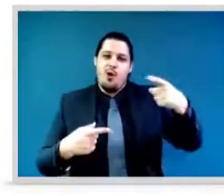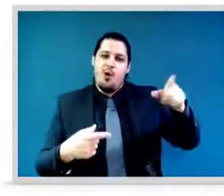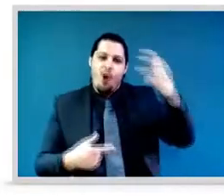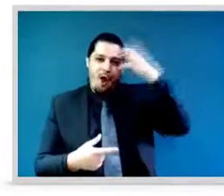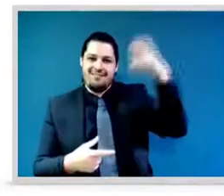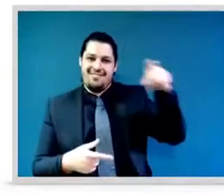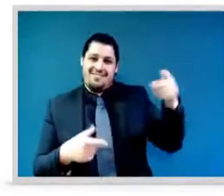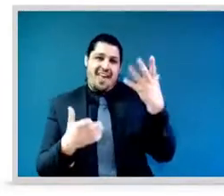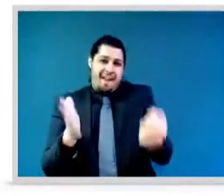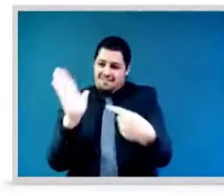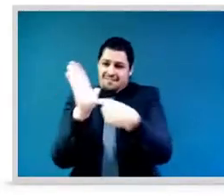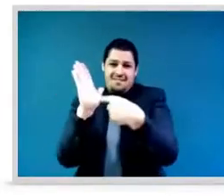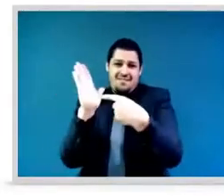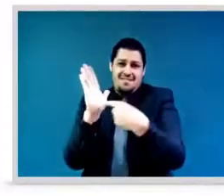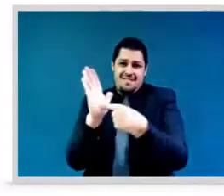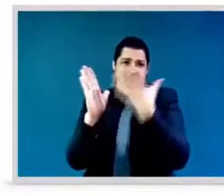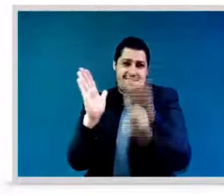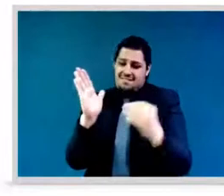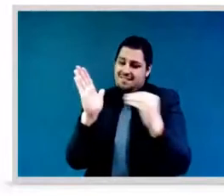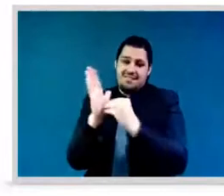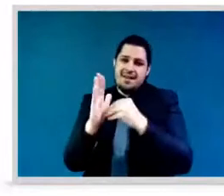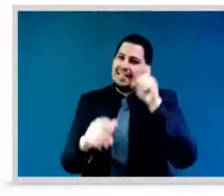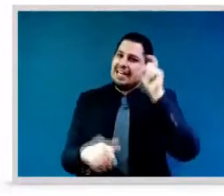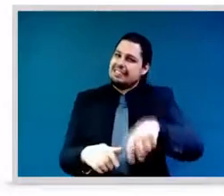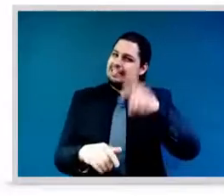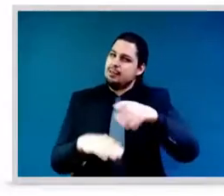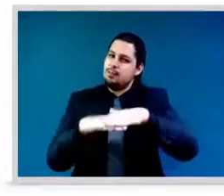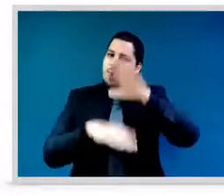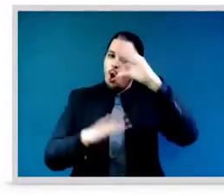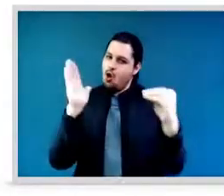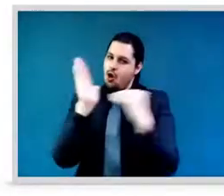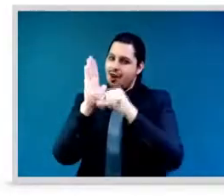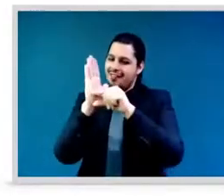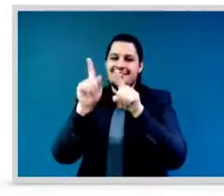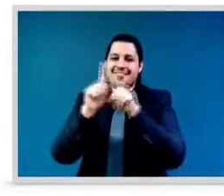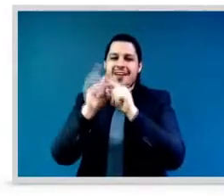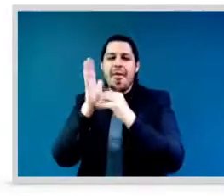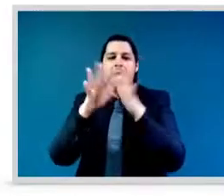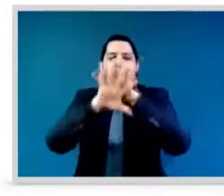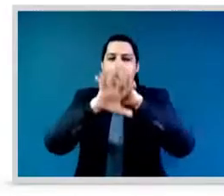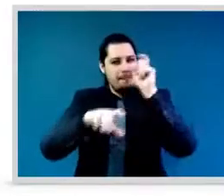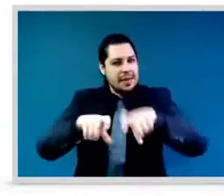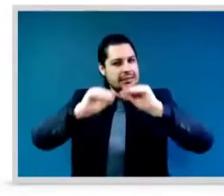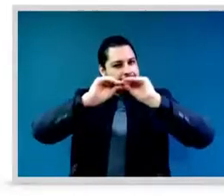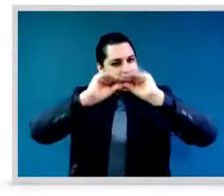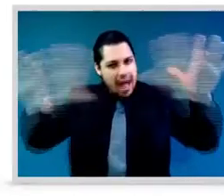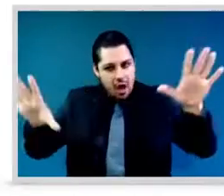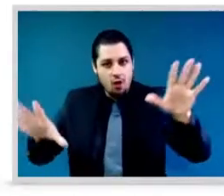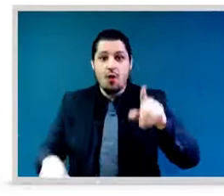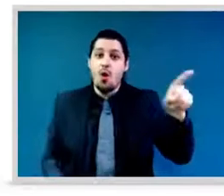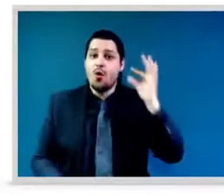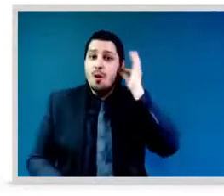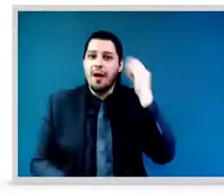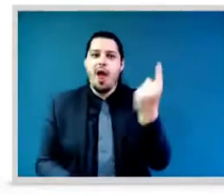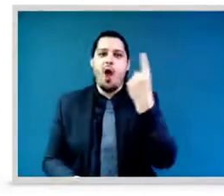opposite and the counter-argument will say, well, the law does not prevent you from participating, so why don't you